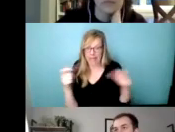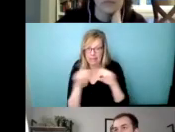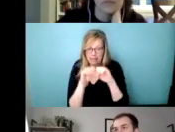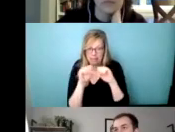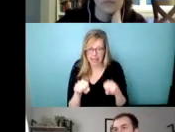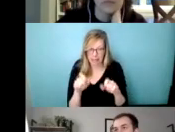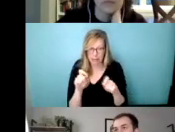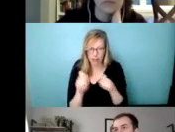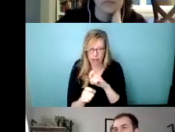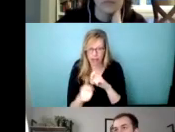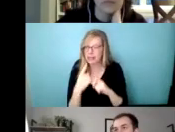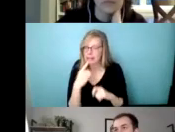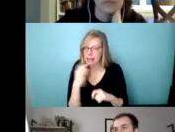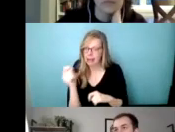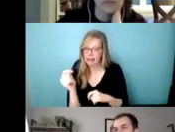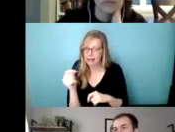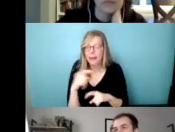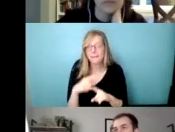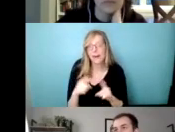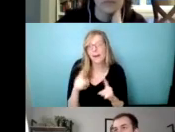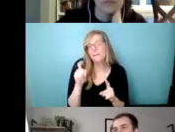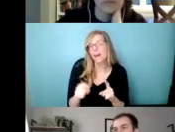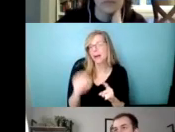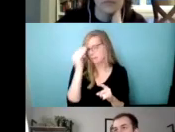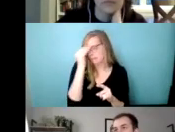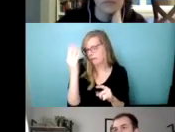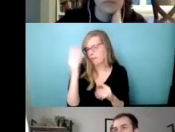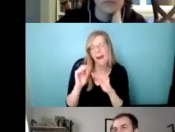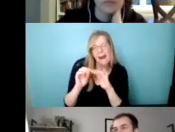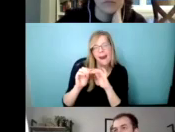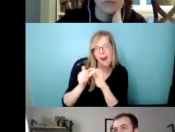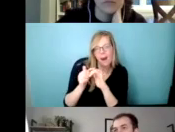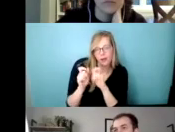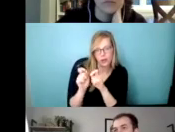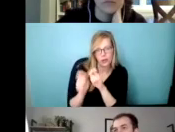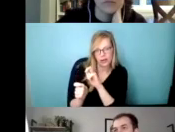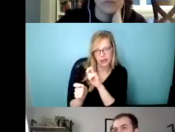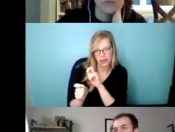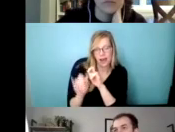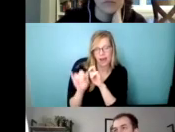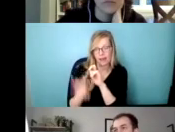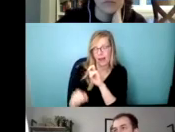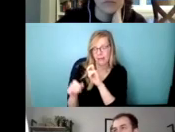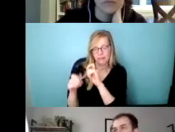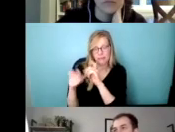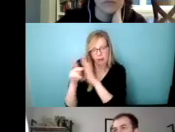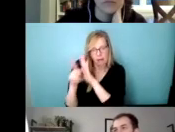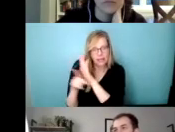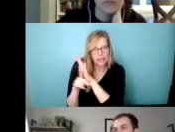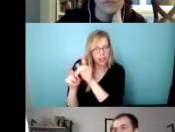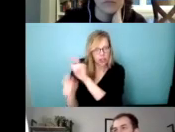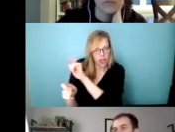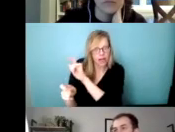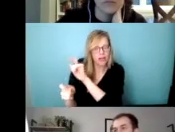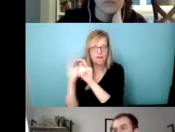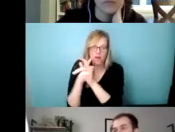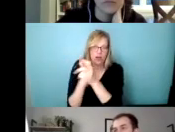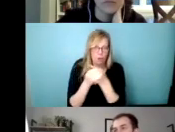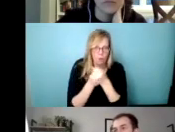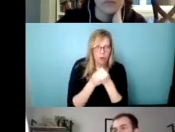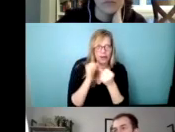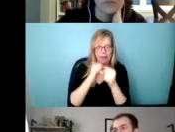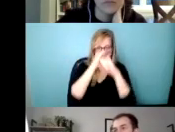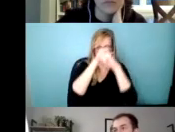but also really lay out how the government, how kind of policy might change to support that big and visionary change that you have that will make it more